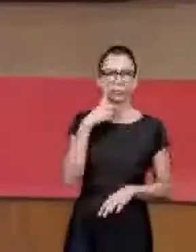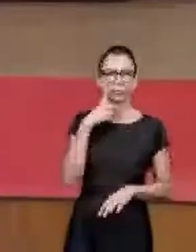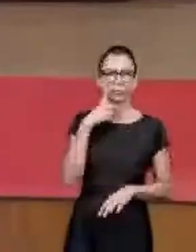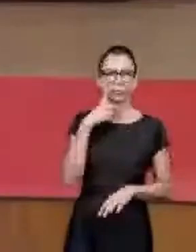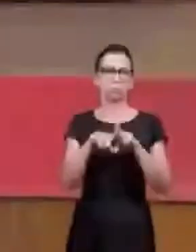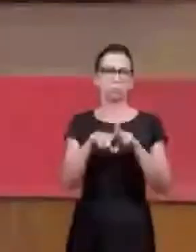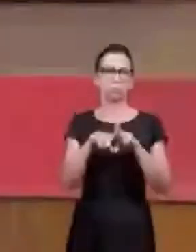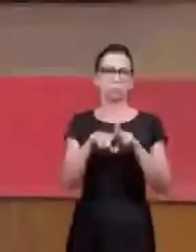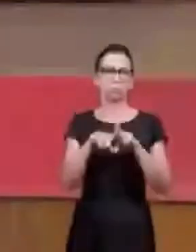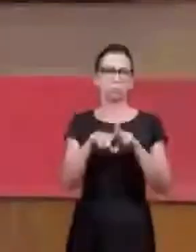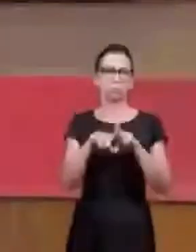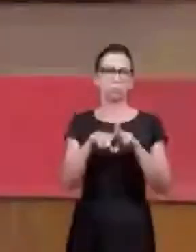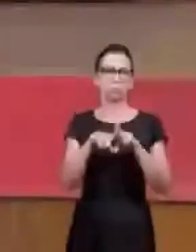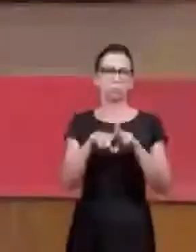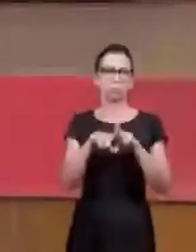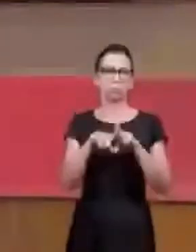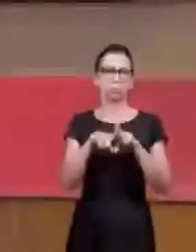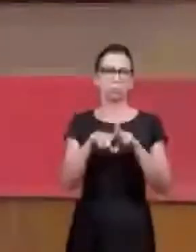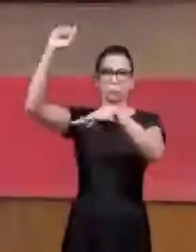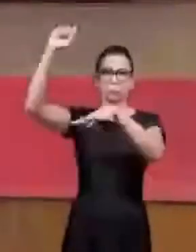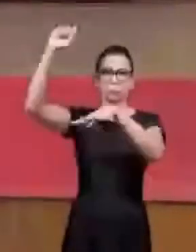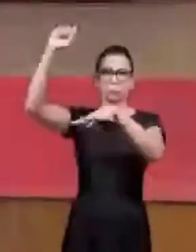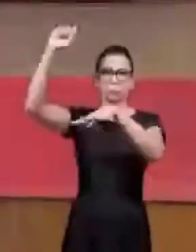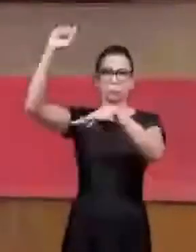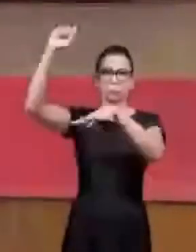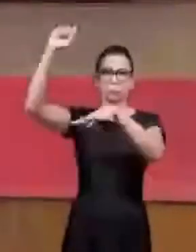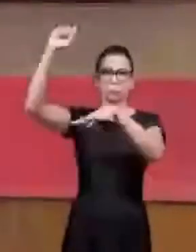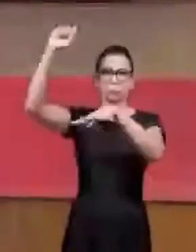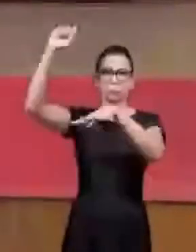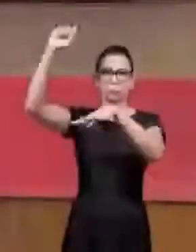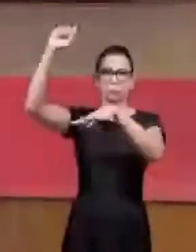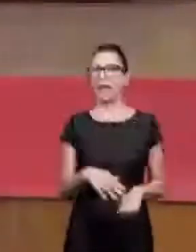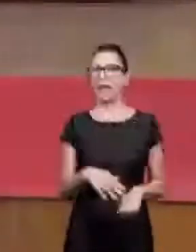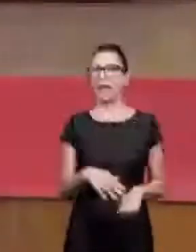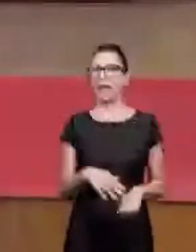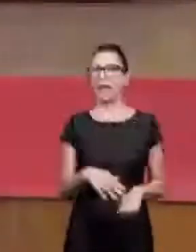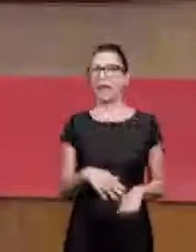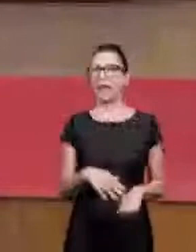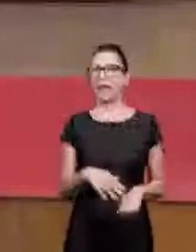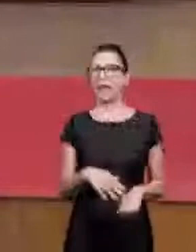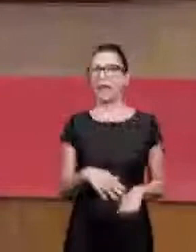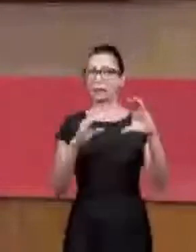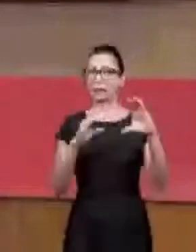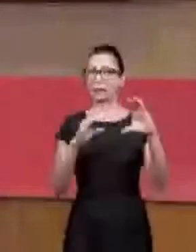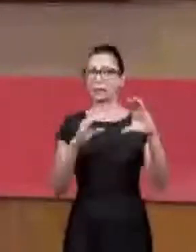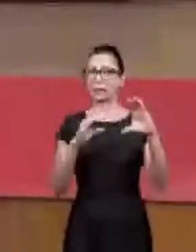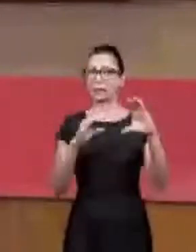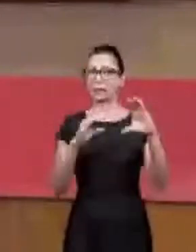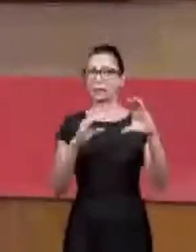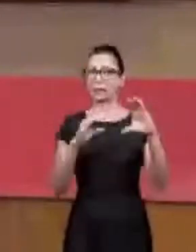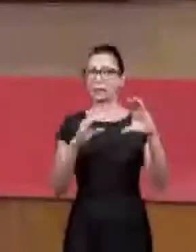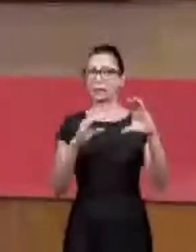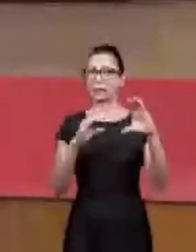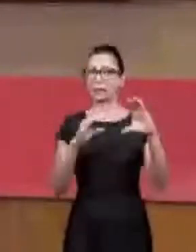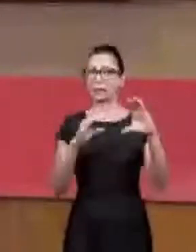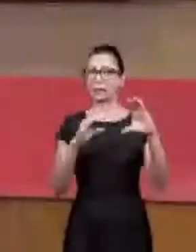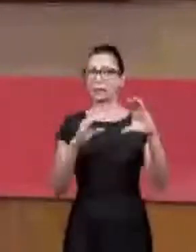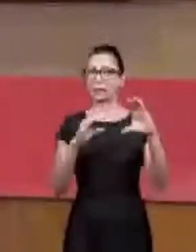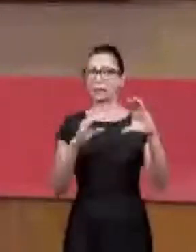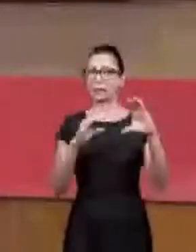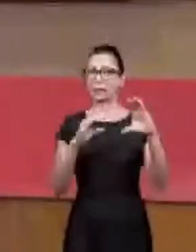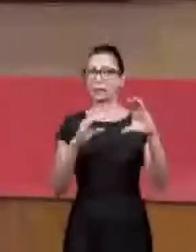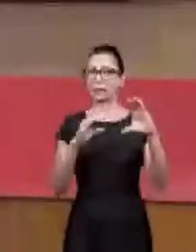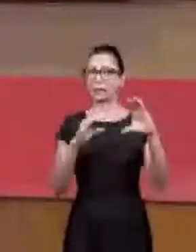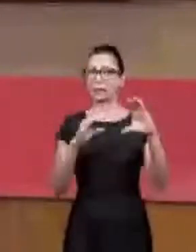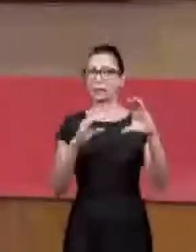Let's talk about communication. Now I'm going to talk about something I like a lot here. For communication, the